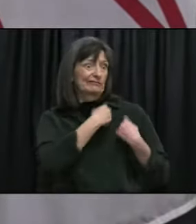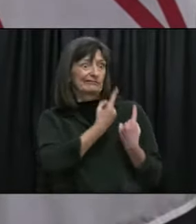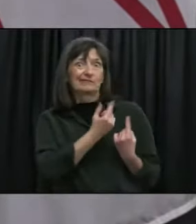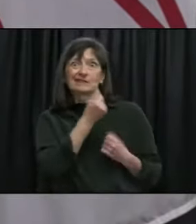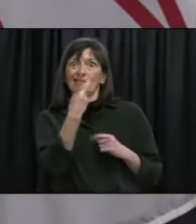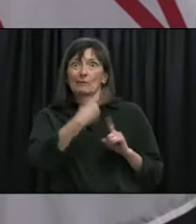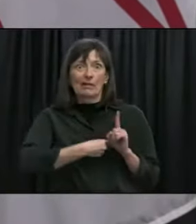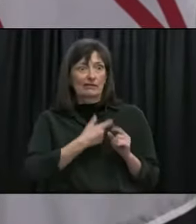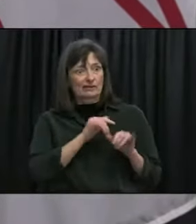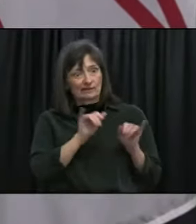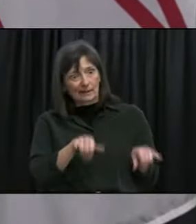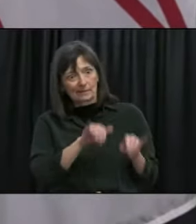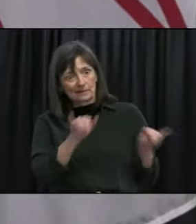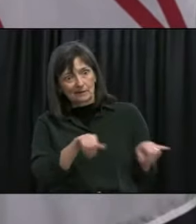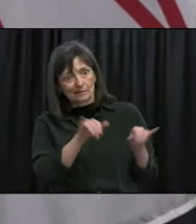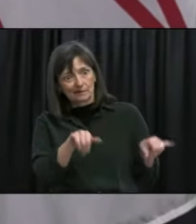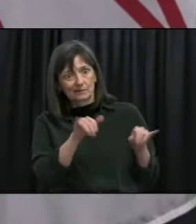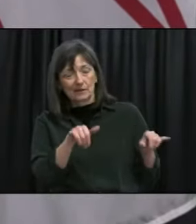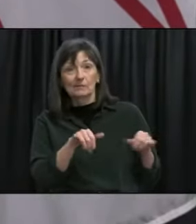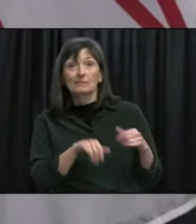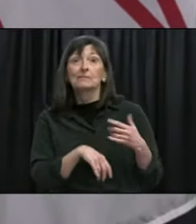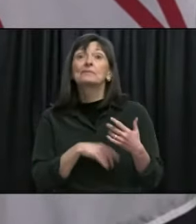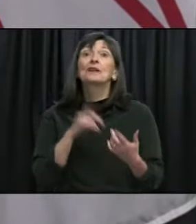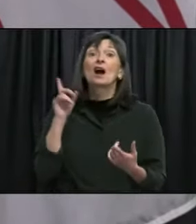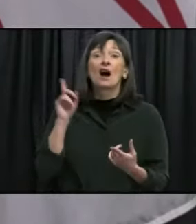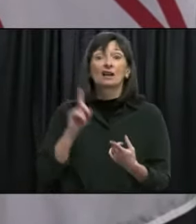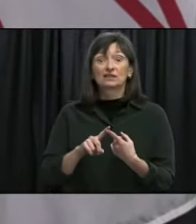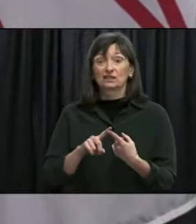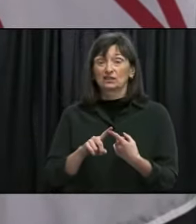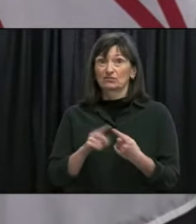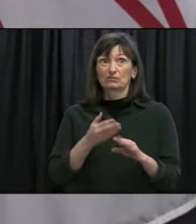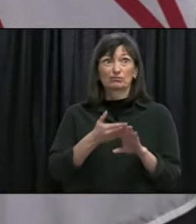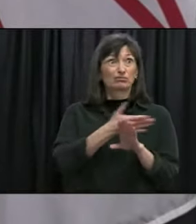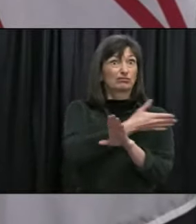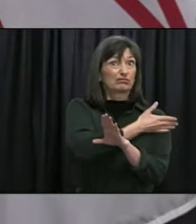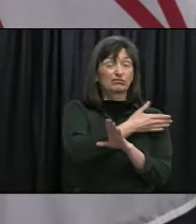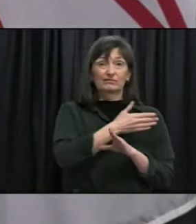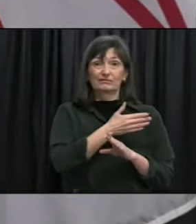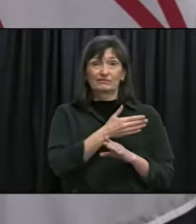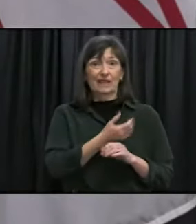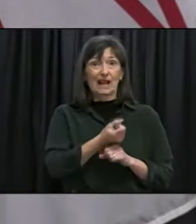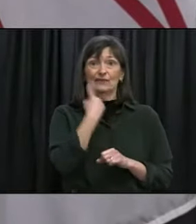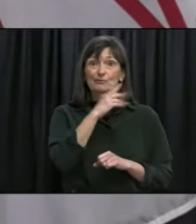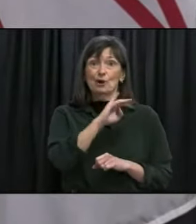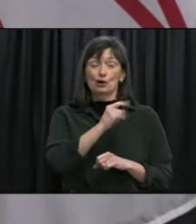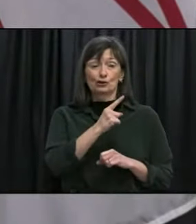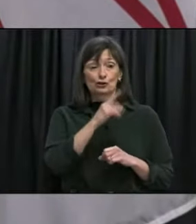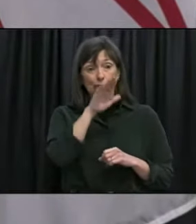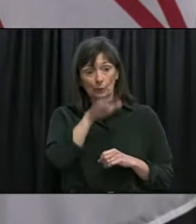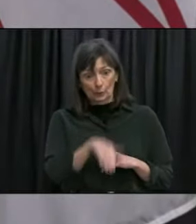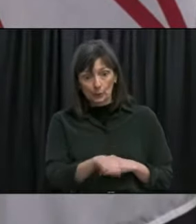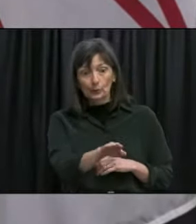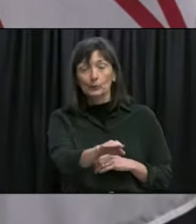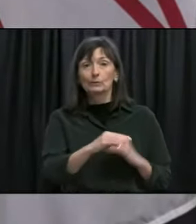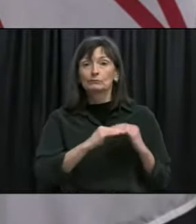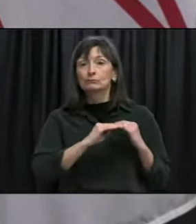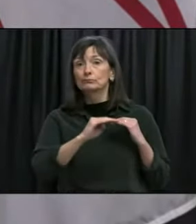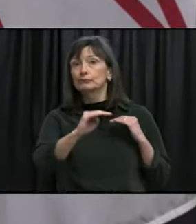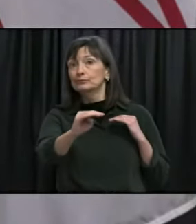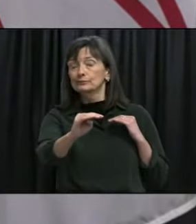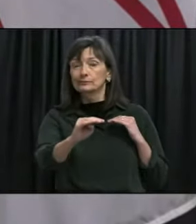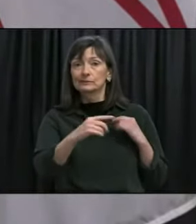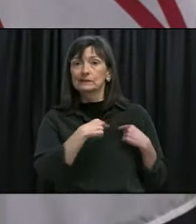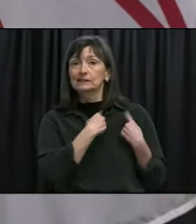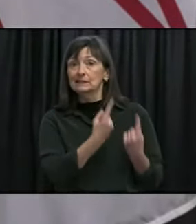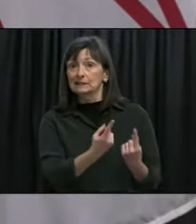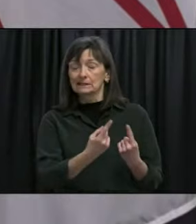prior before actually up until the calls cluster really we continued like that with the strict public health guidelines in